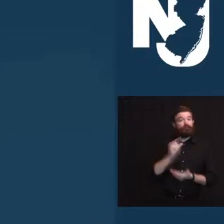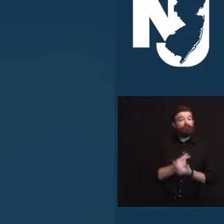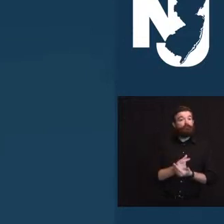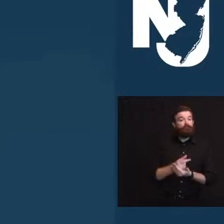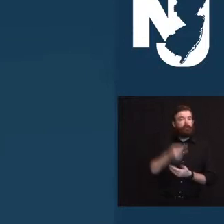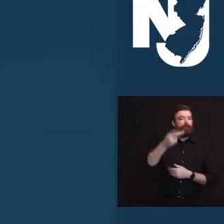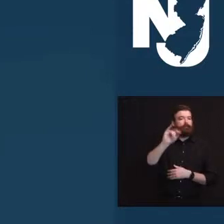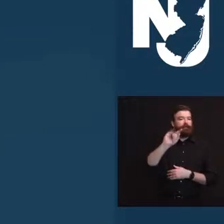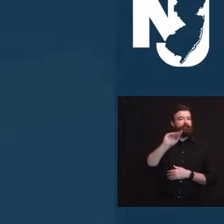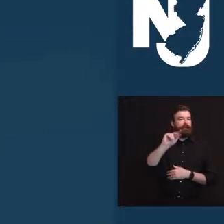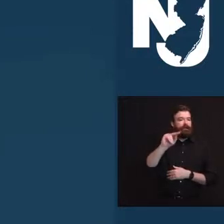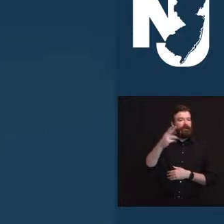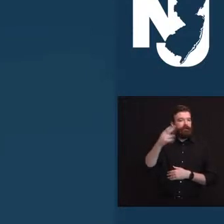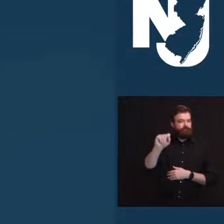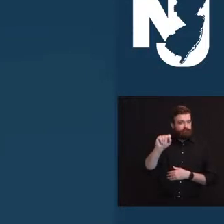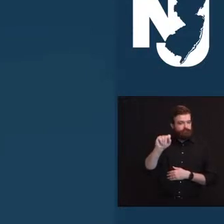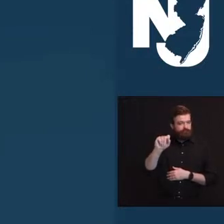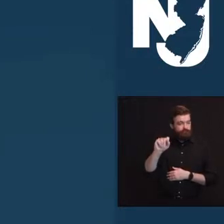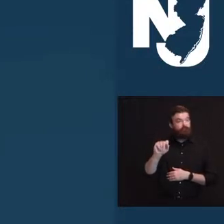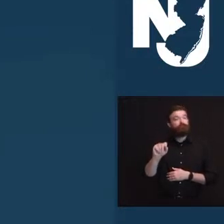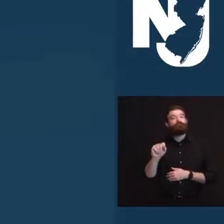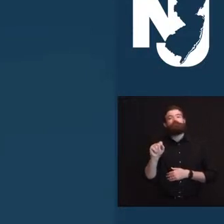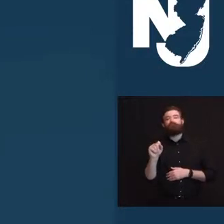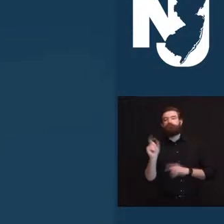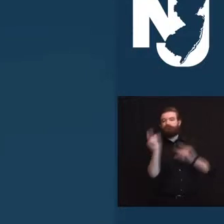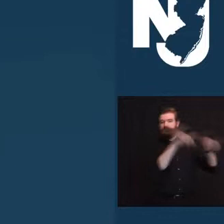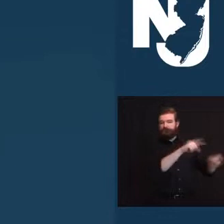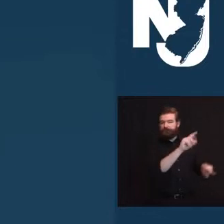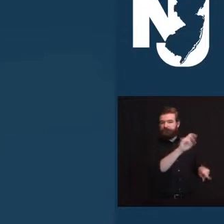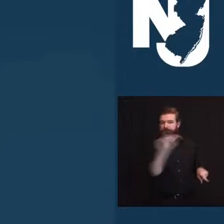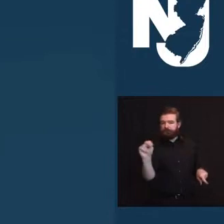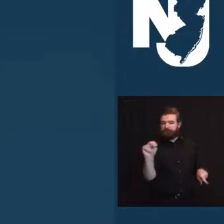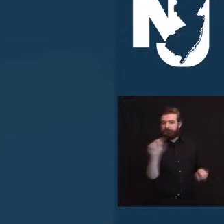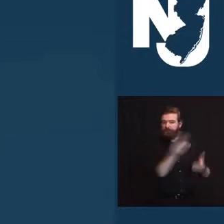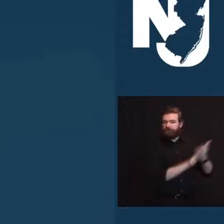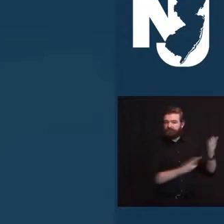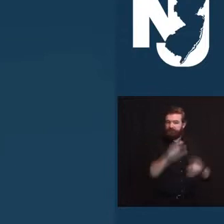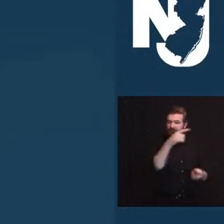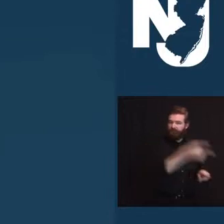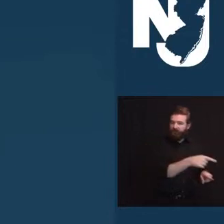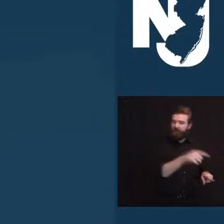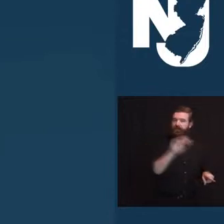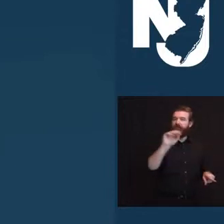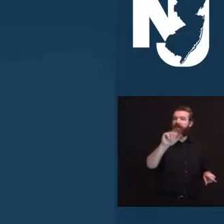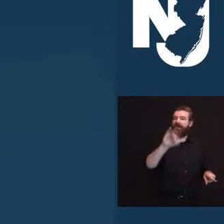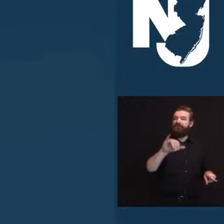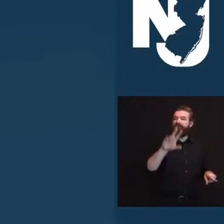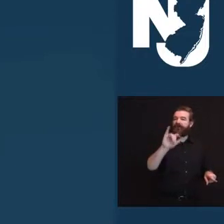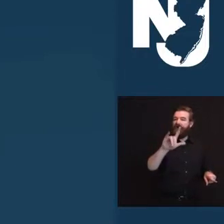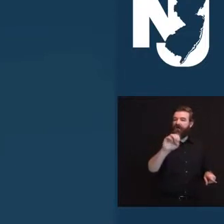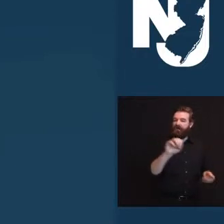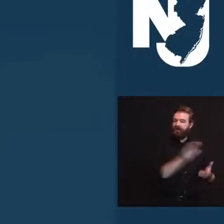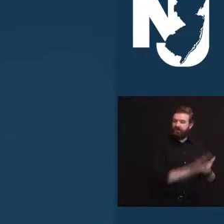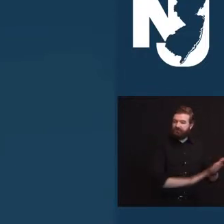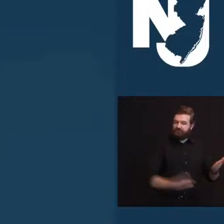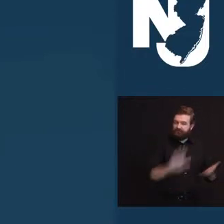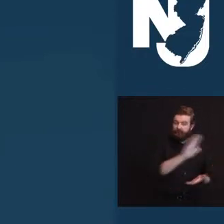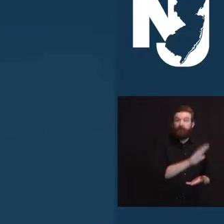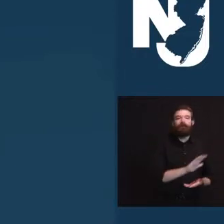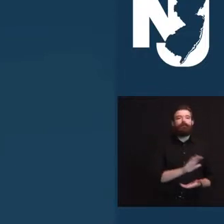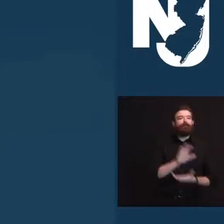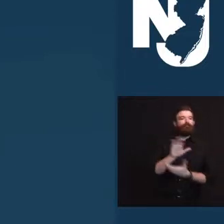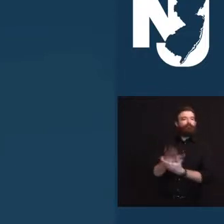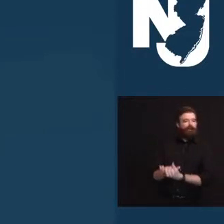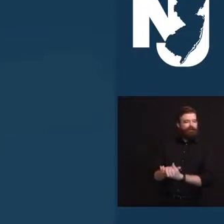Maryville College, but returned home after earning a degree in biology and marrying his college sweetheart, Carol. Paul